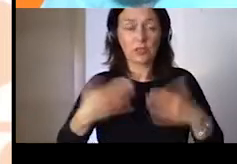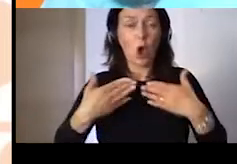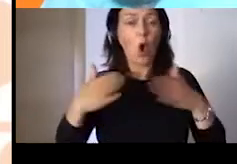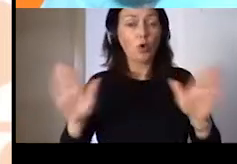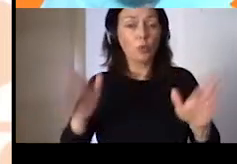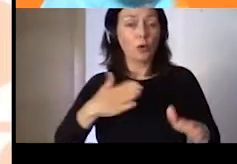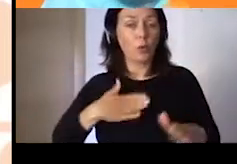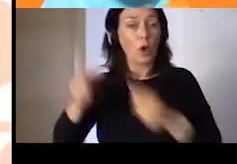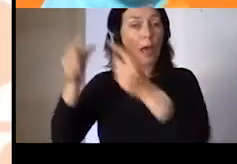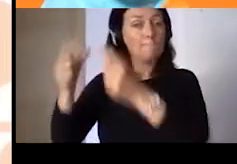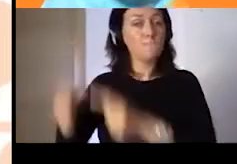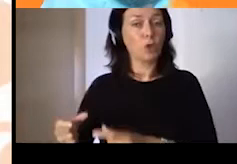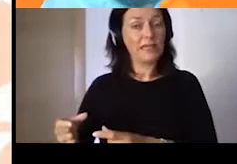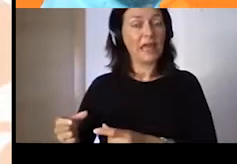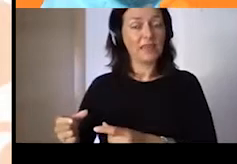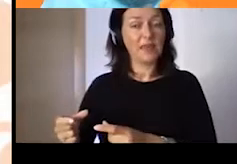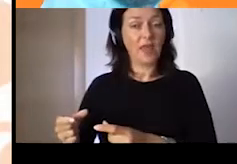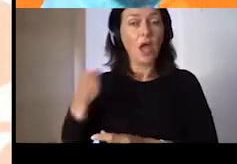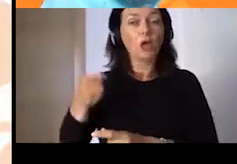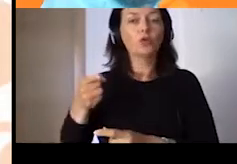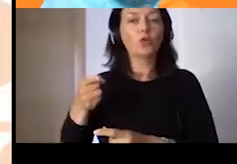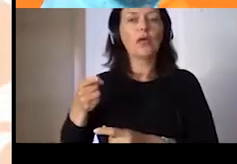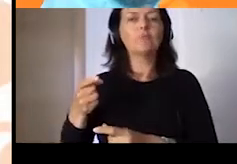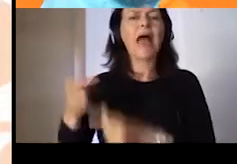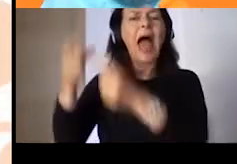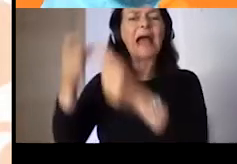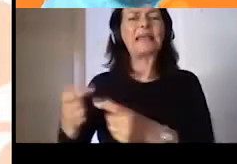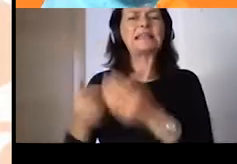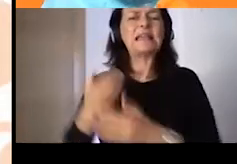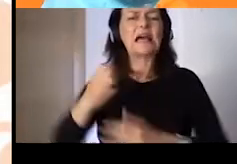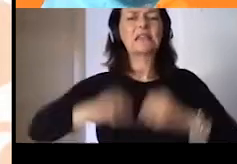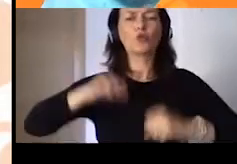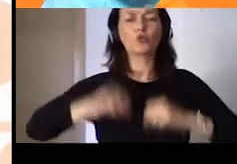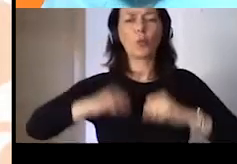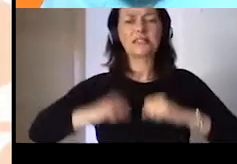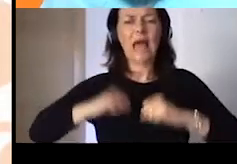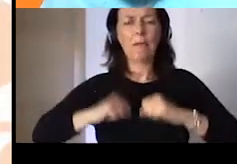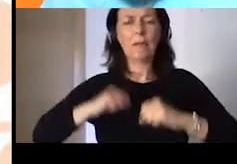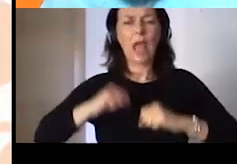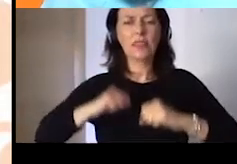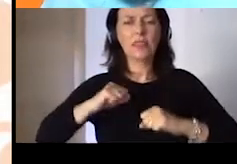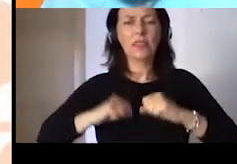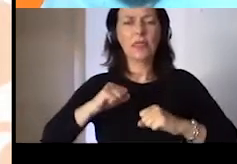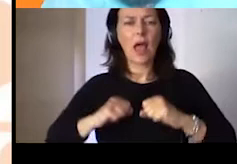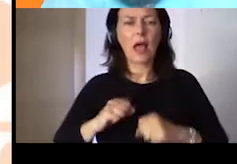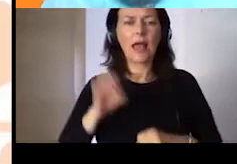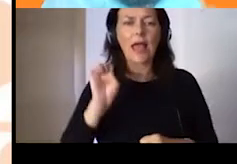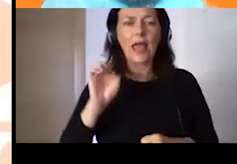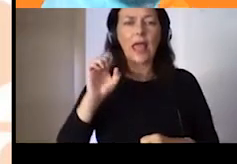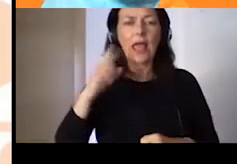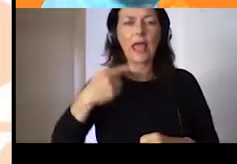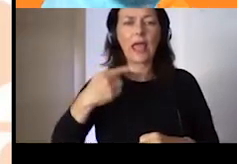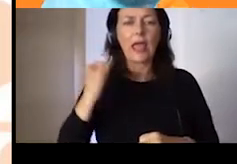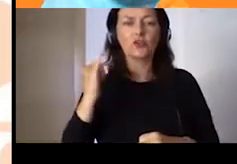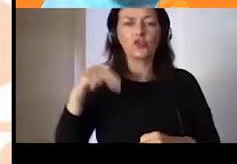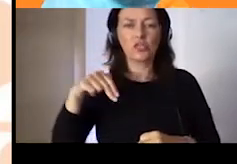agency called EGINA, European Grants International Academy. Focusing mostly on